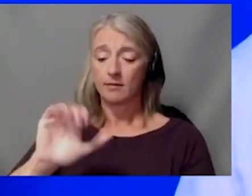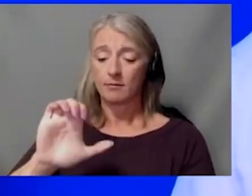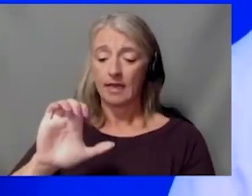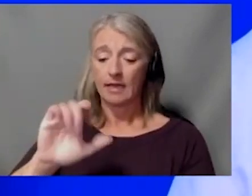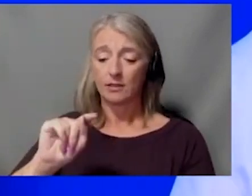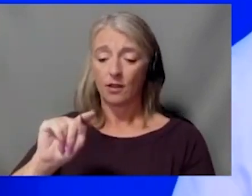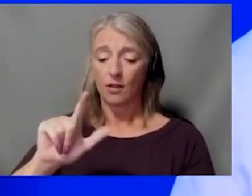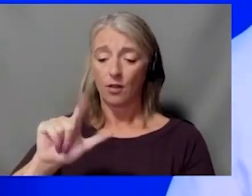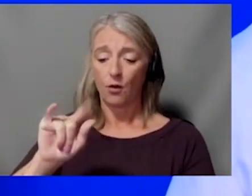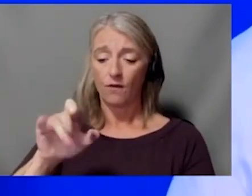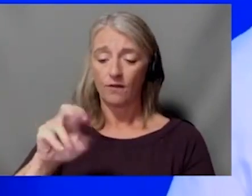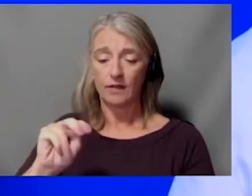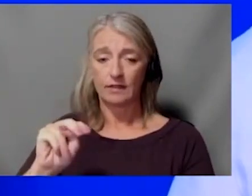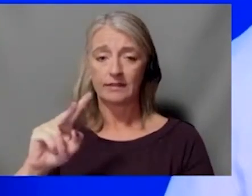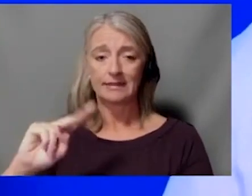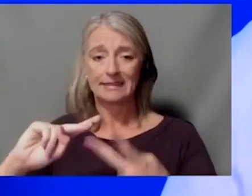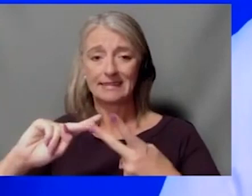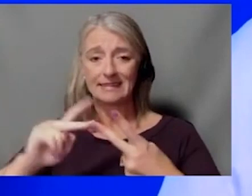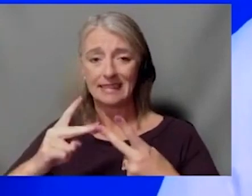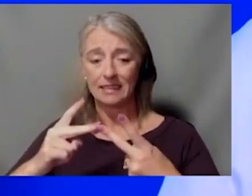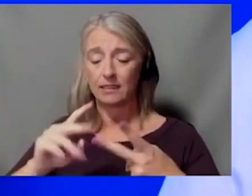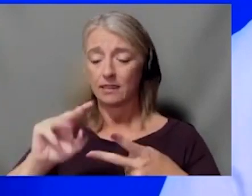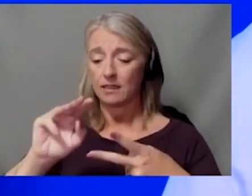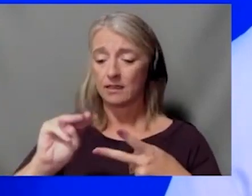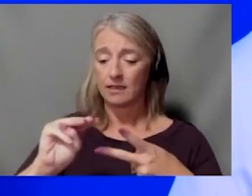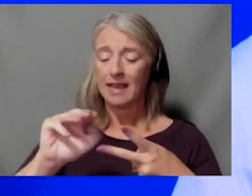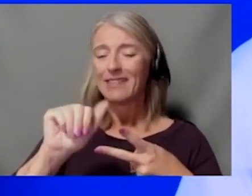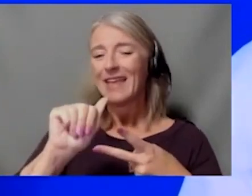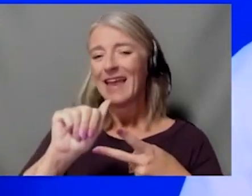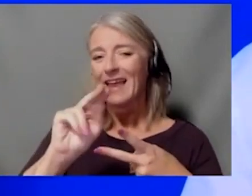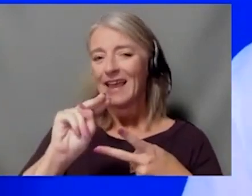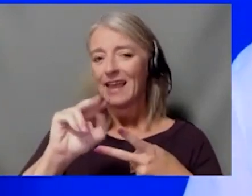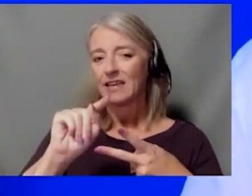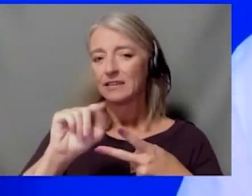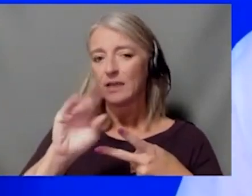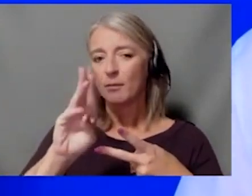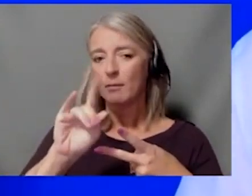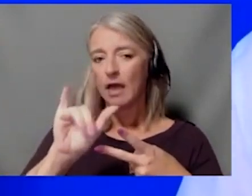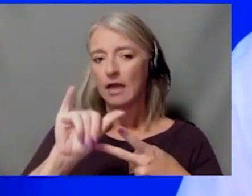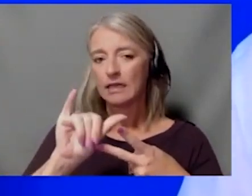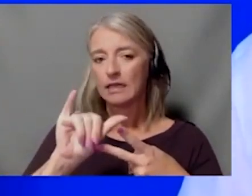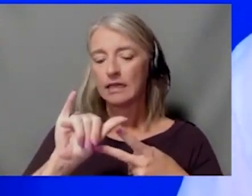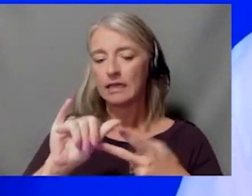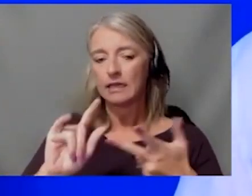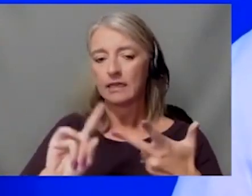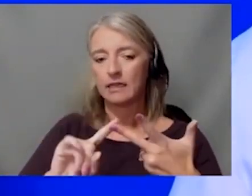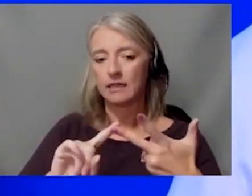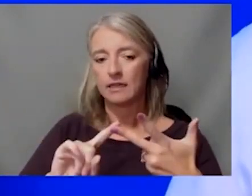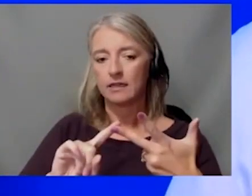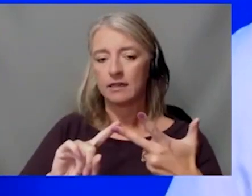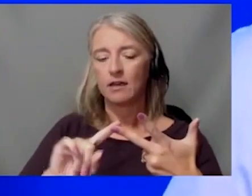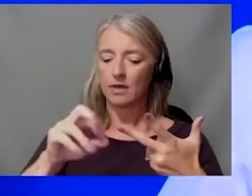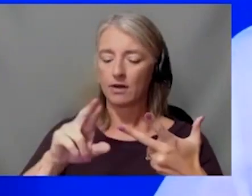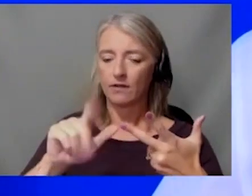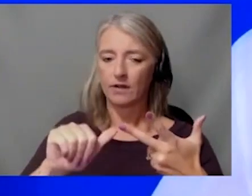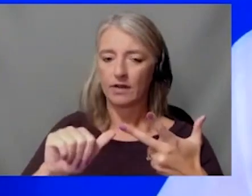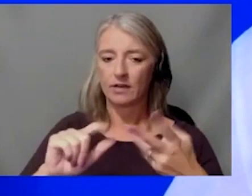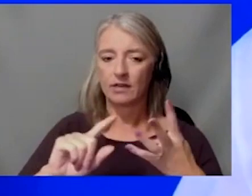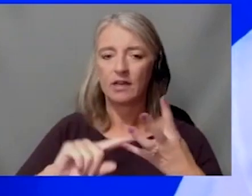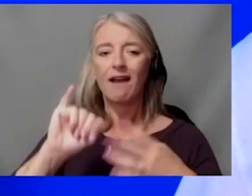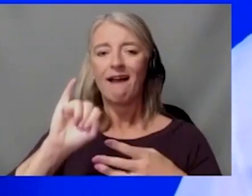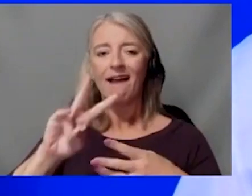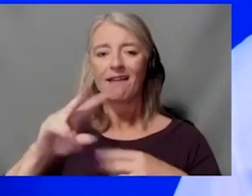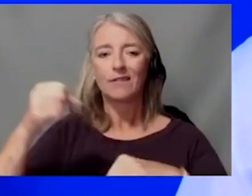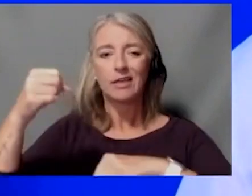monoclonal antibodies or, uh, Molnupiravir for outpatient therapies. Remdesivir is an IV drug that we use in the